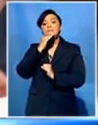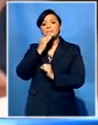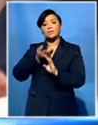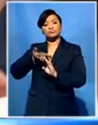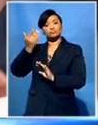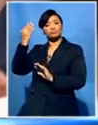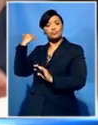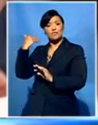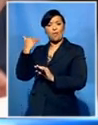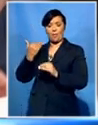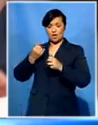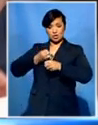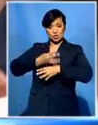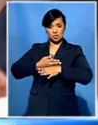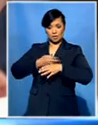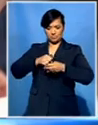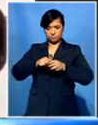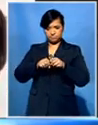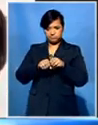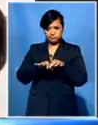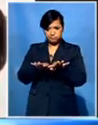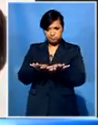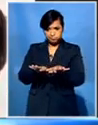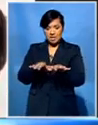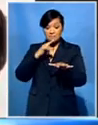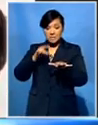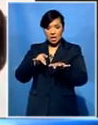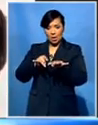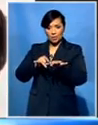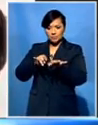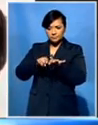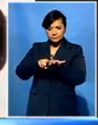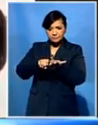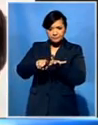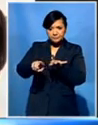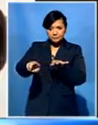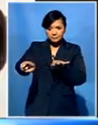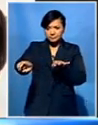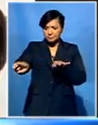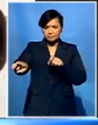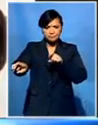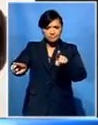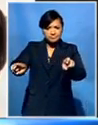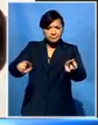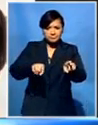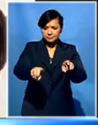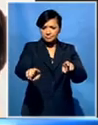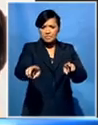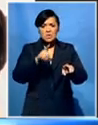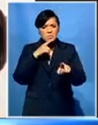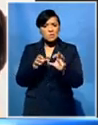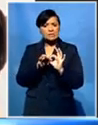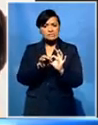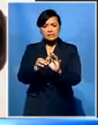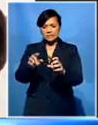the ancestors of these things dispersed many millions of years ago. And they've hung on in a few parts of the world, perhaps because of things